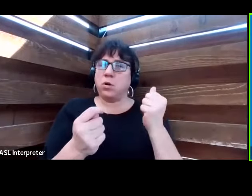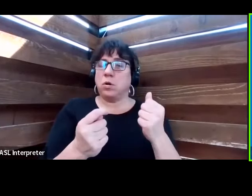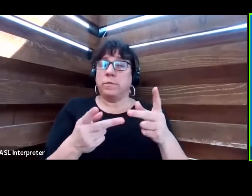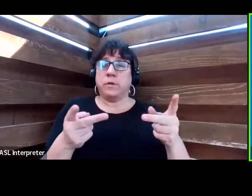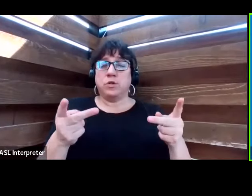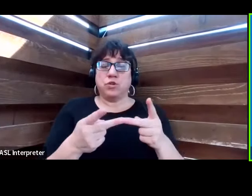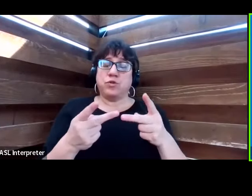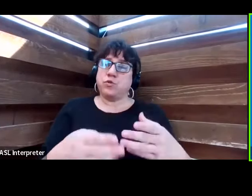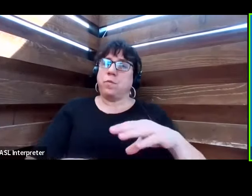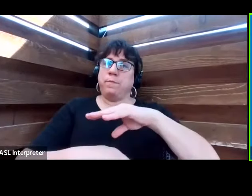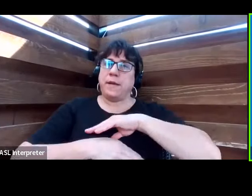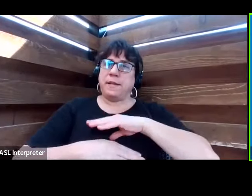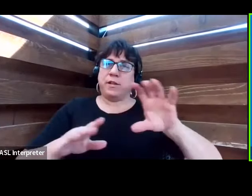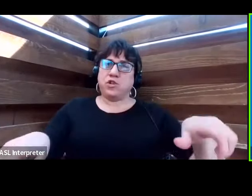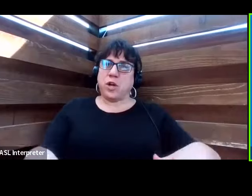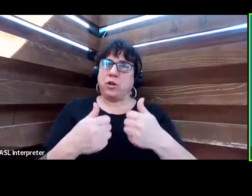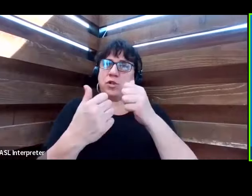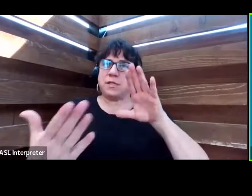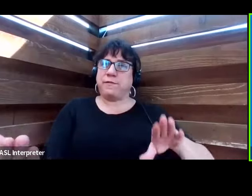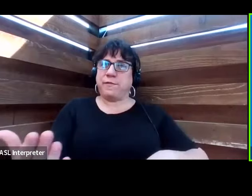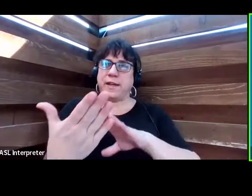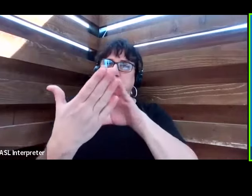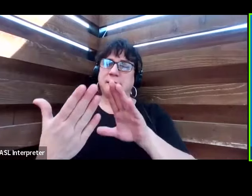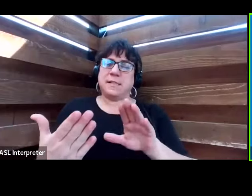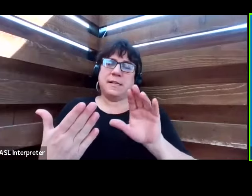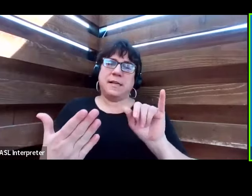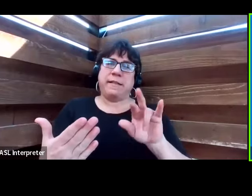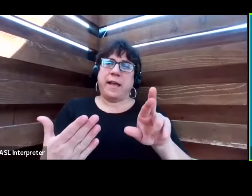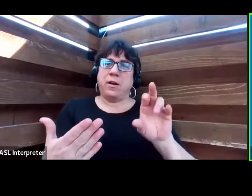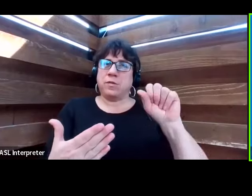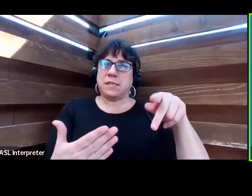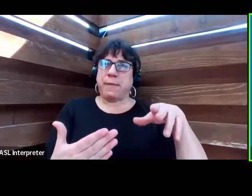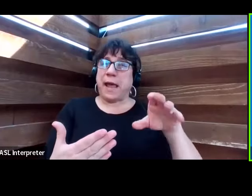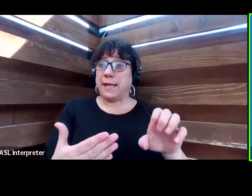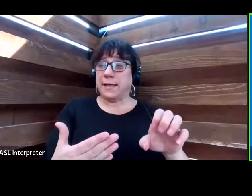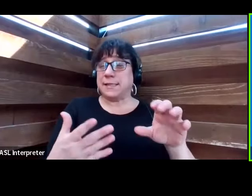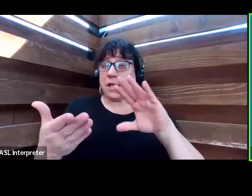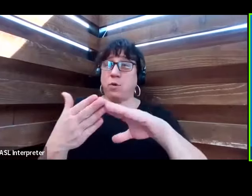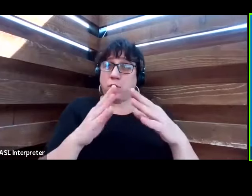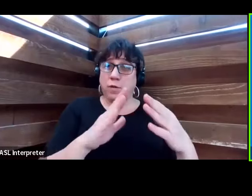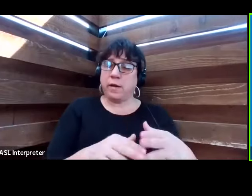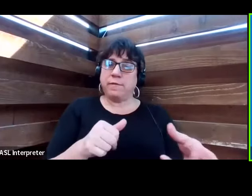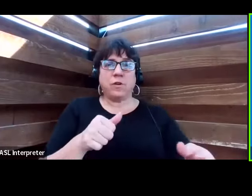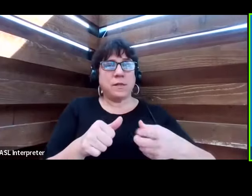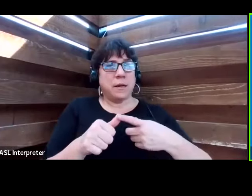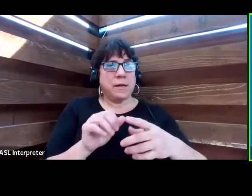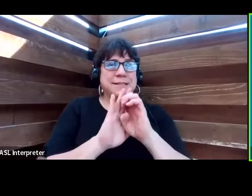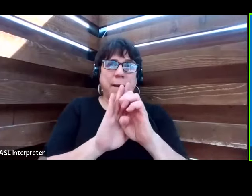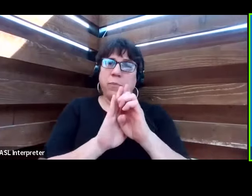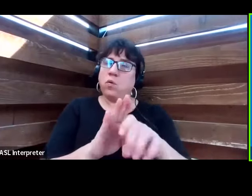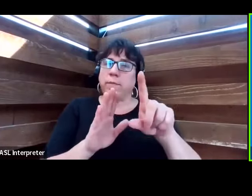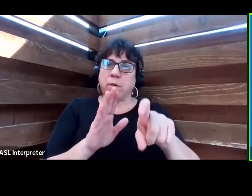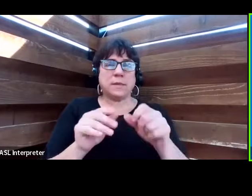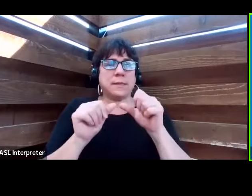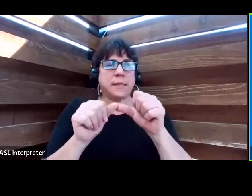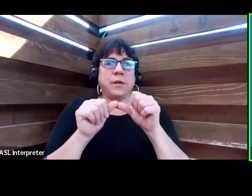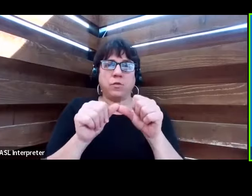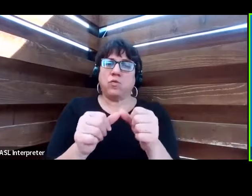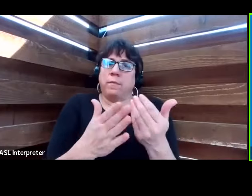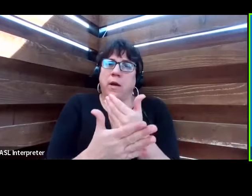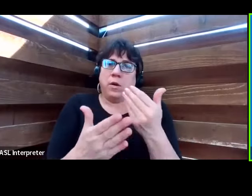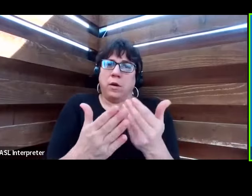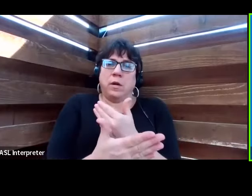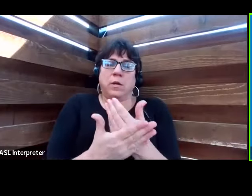challenges we face in the aerospace community. For instance, we must continue to modernize the national